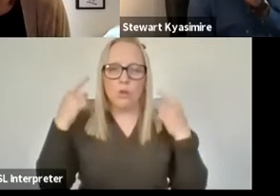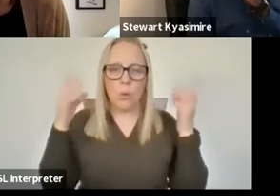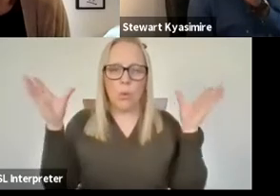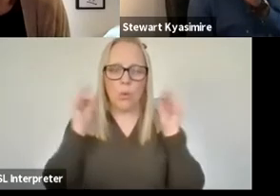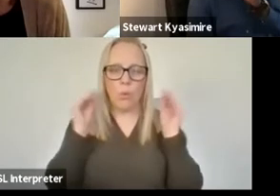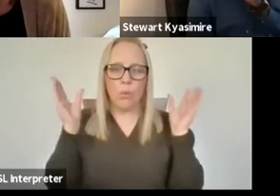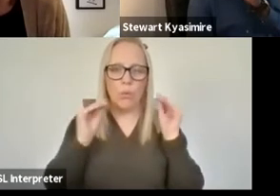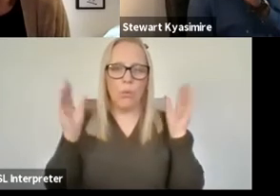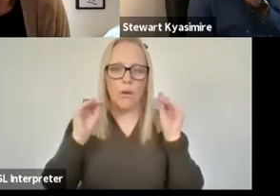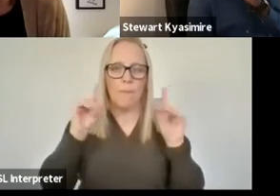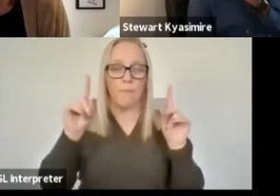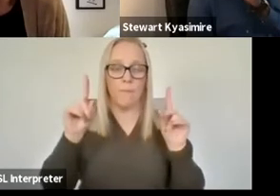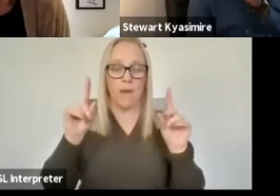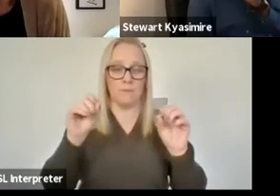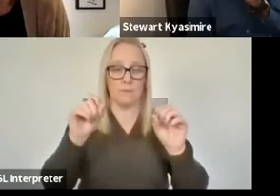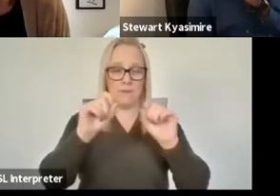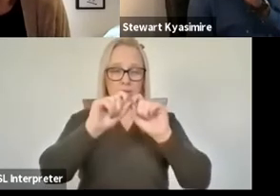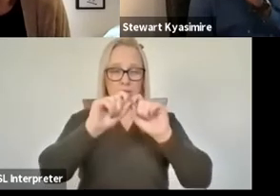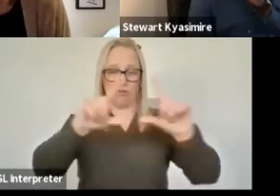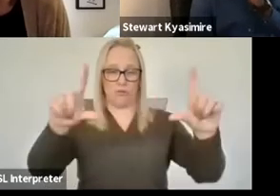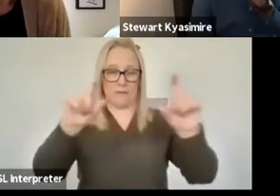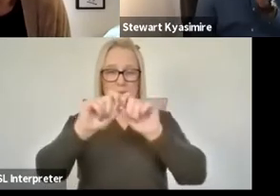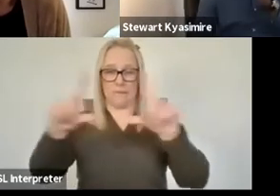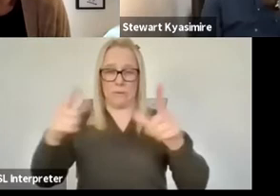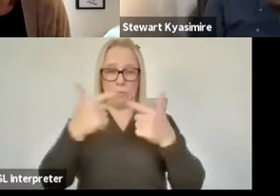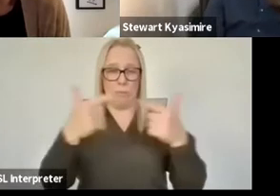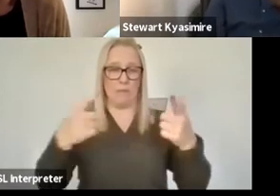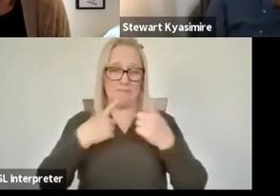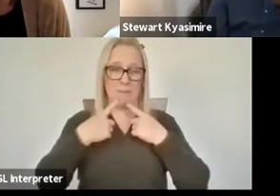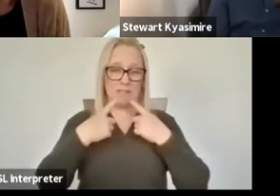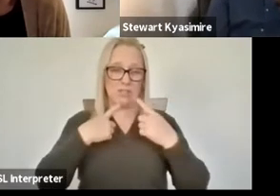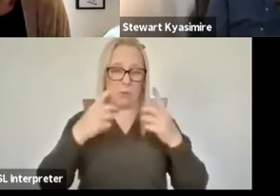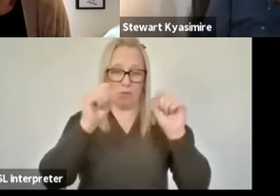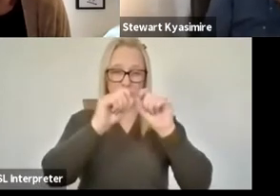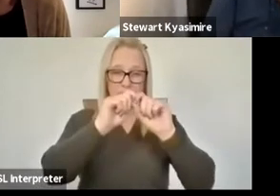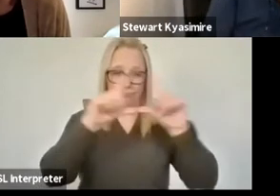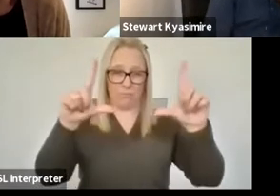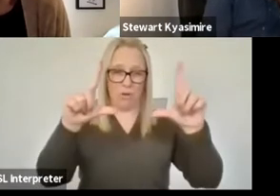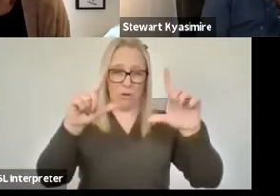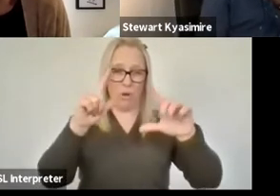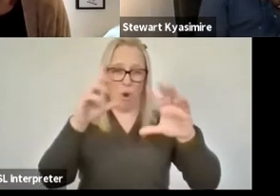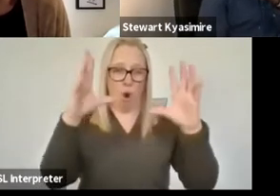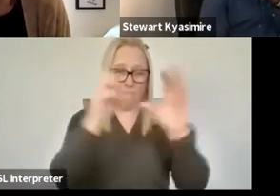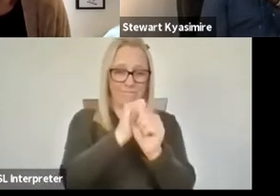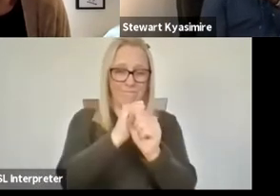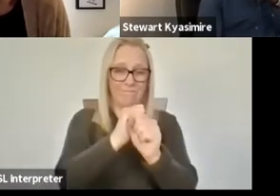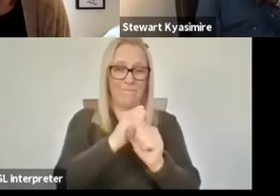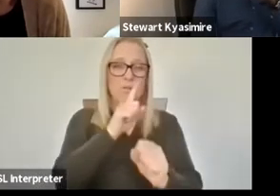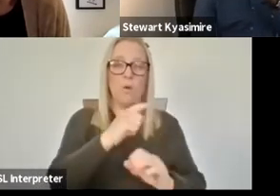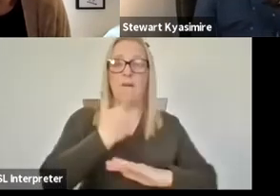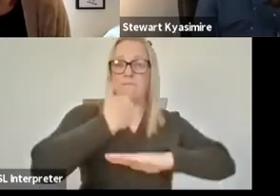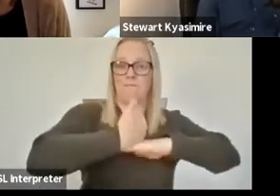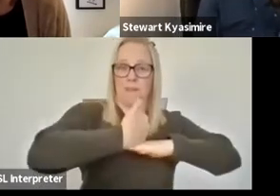it would give too much information it would be disturbing so what they did they would set up they would film themselves at home